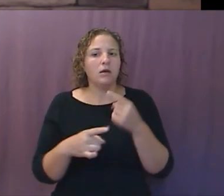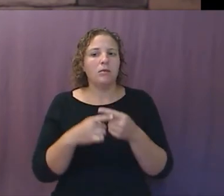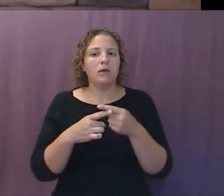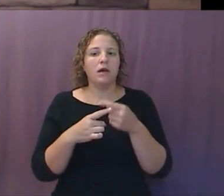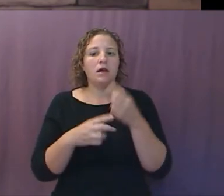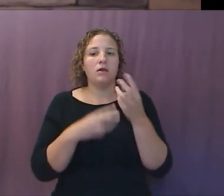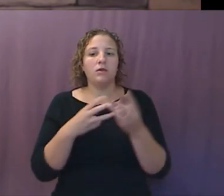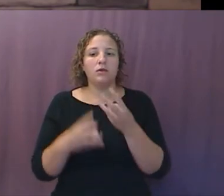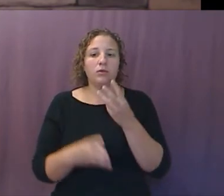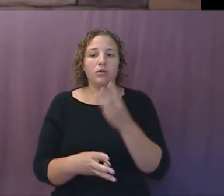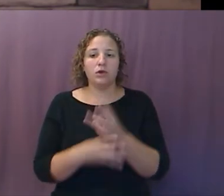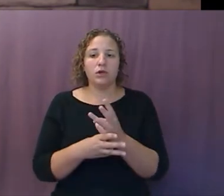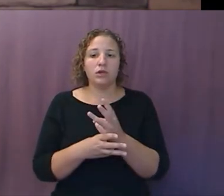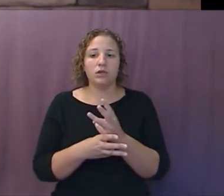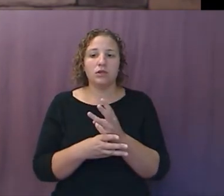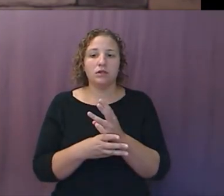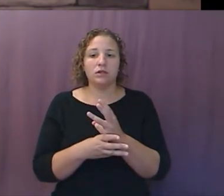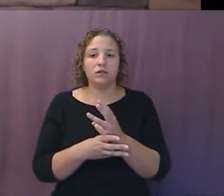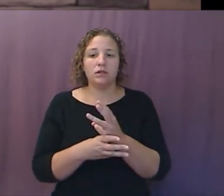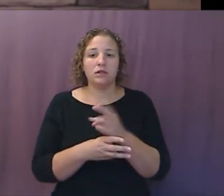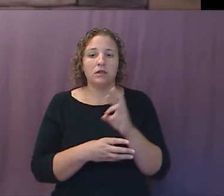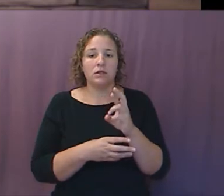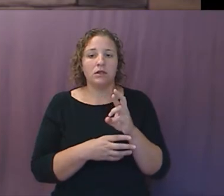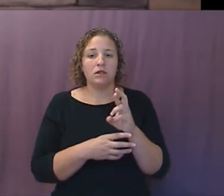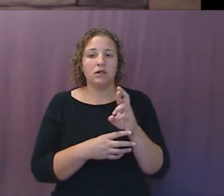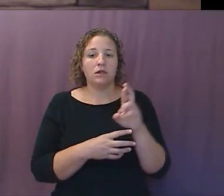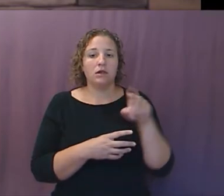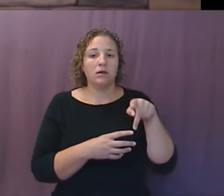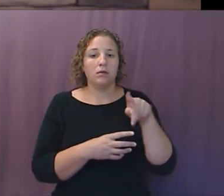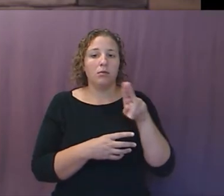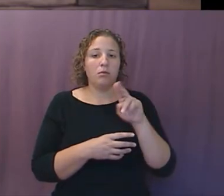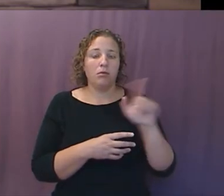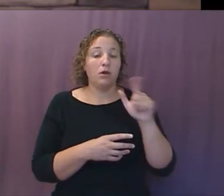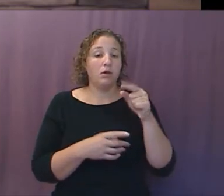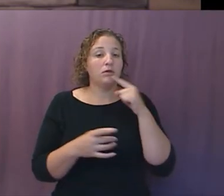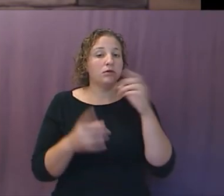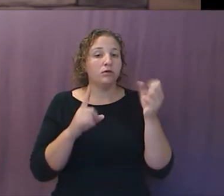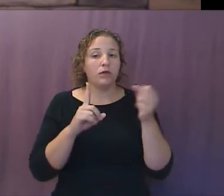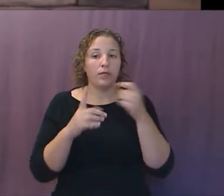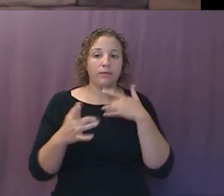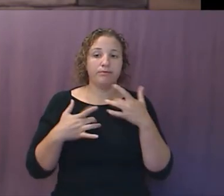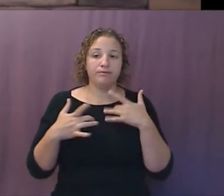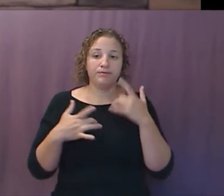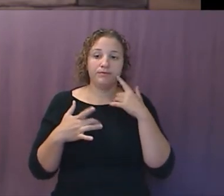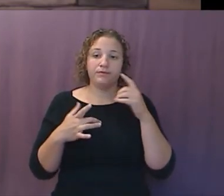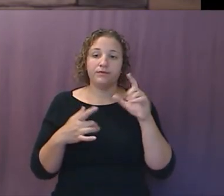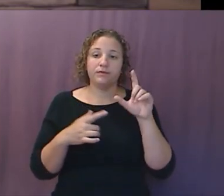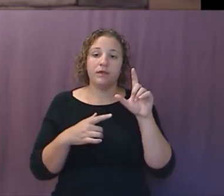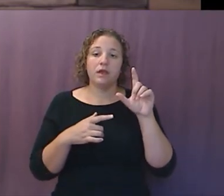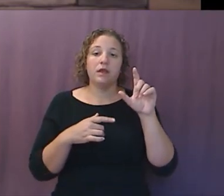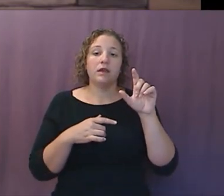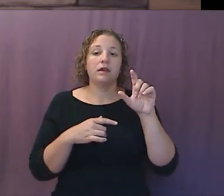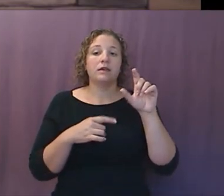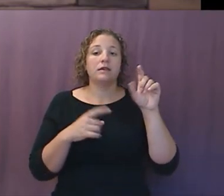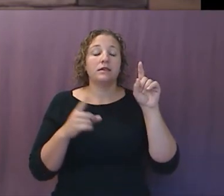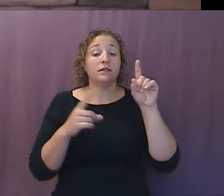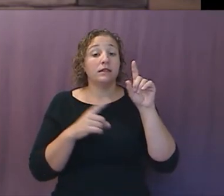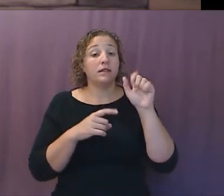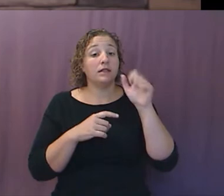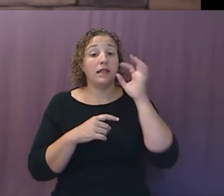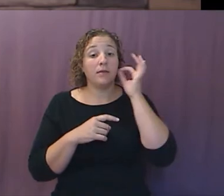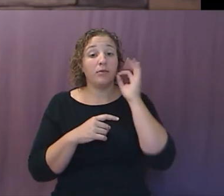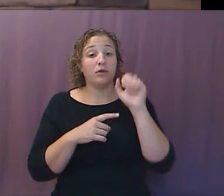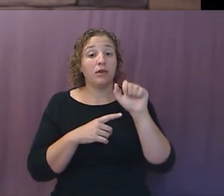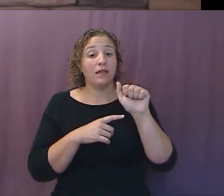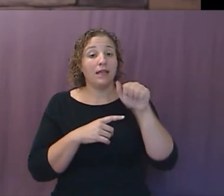worlds, I won't mention the word. Raoul Paul pulls no punches in the latest interview, this from April 7th, 2020. But in there, he's